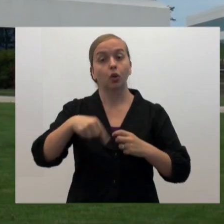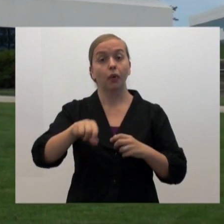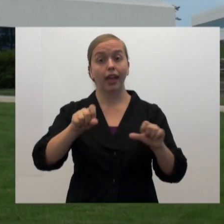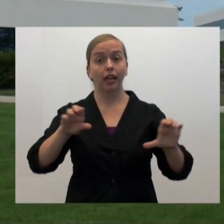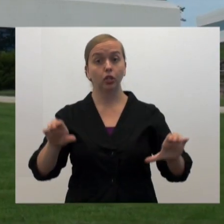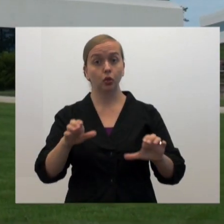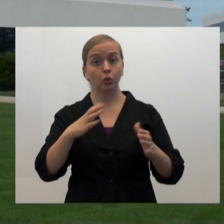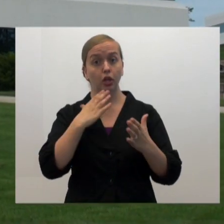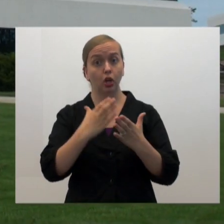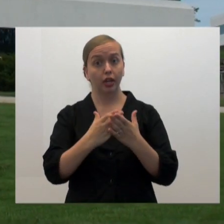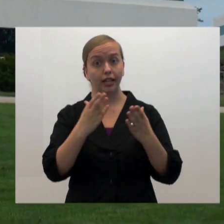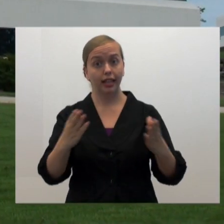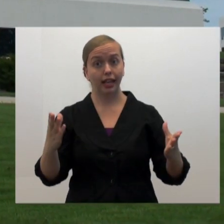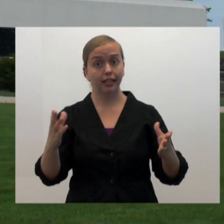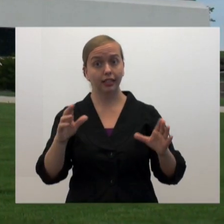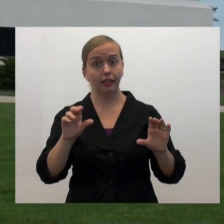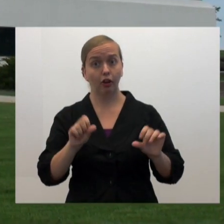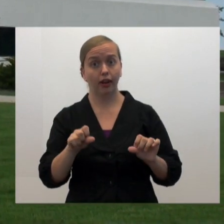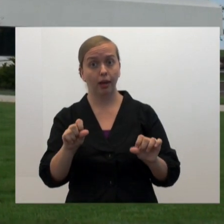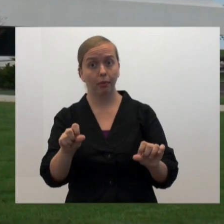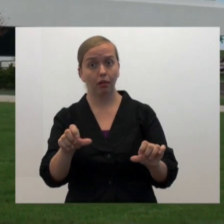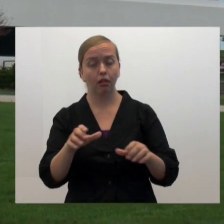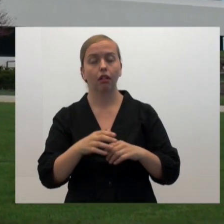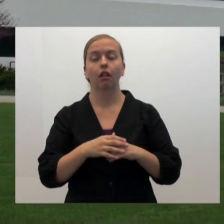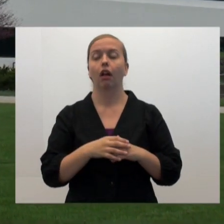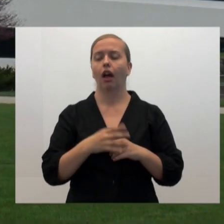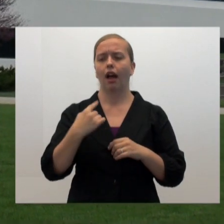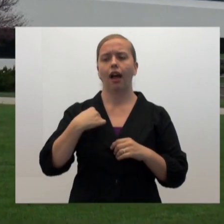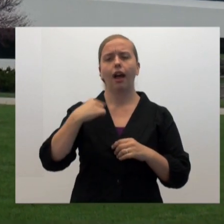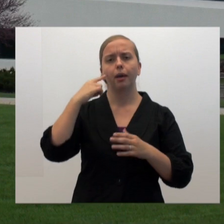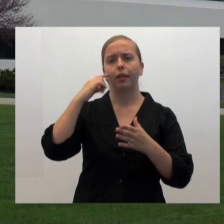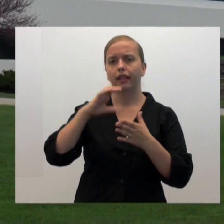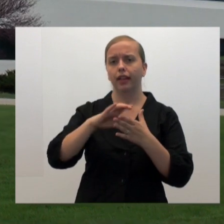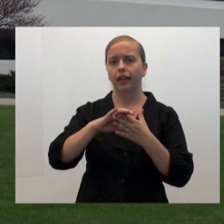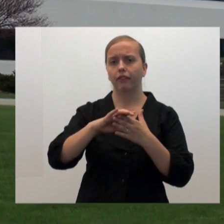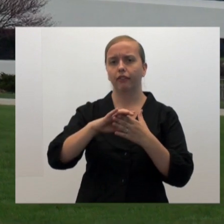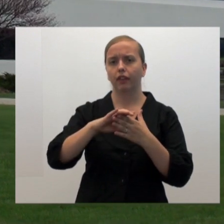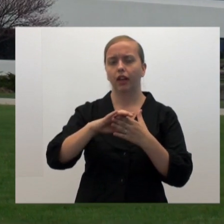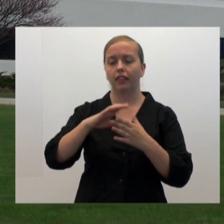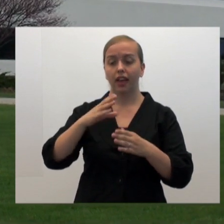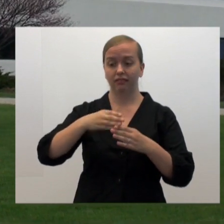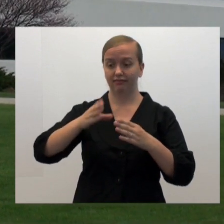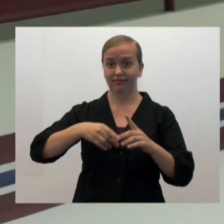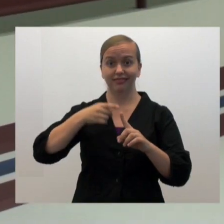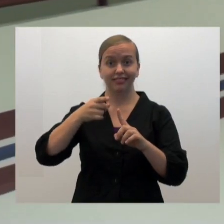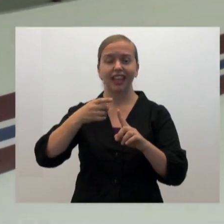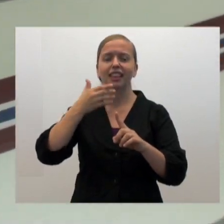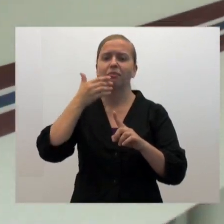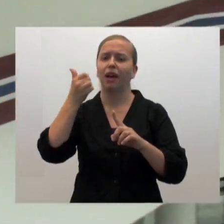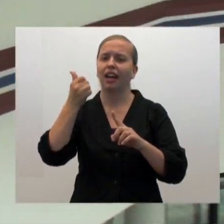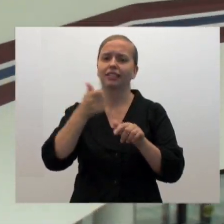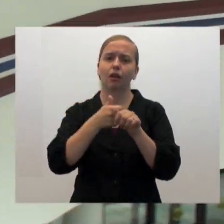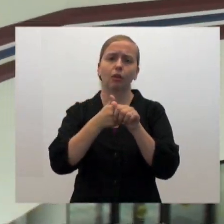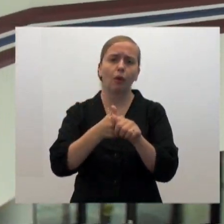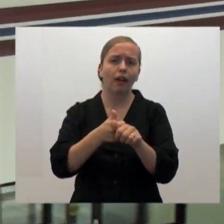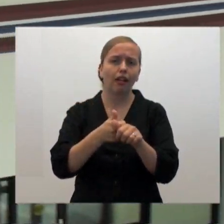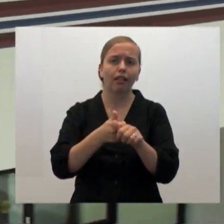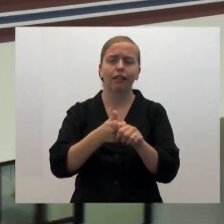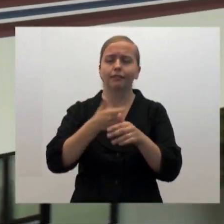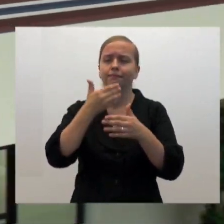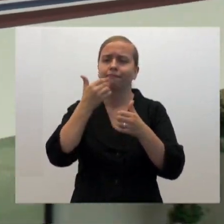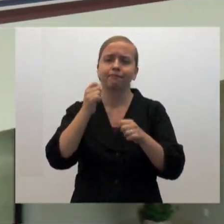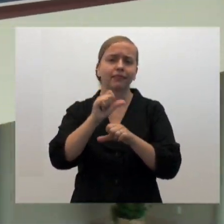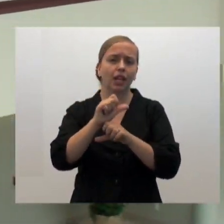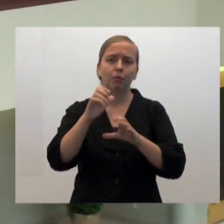do the good things that they're capable of. And I believe that we wind up with absolutely the best, the most